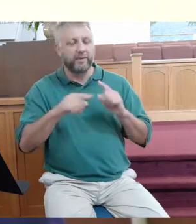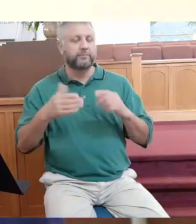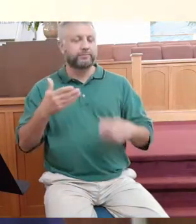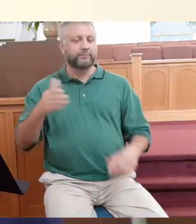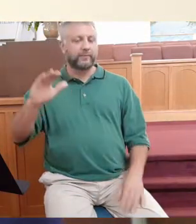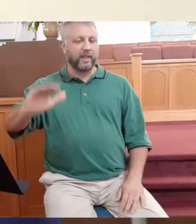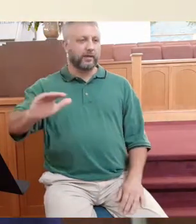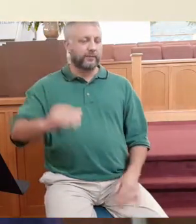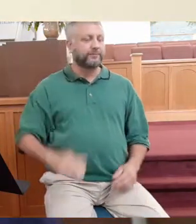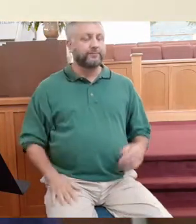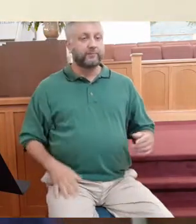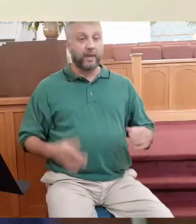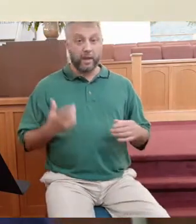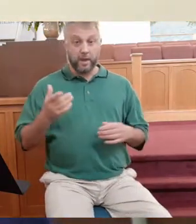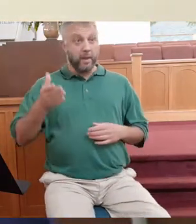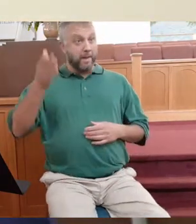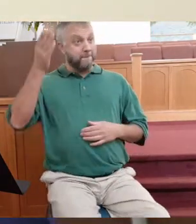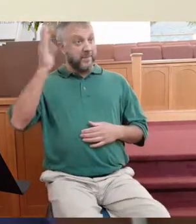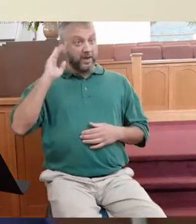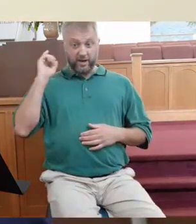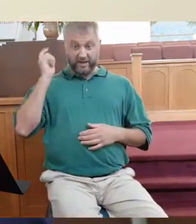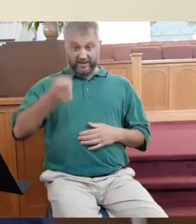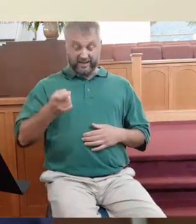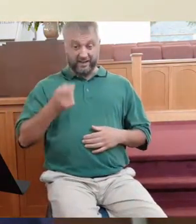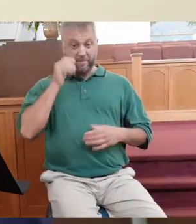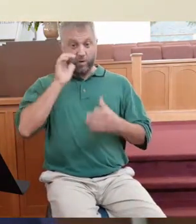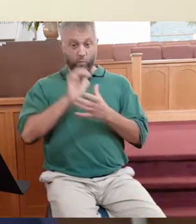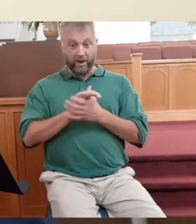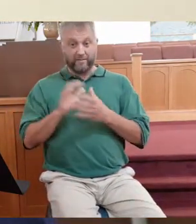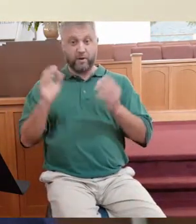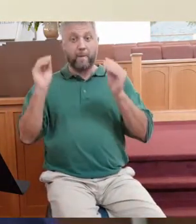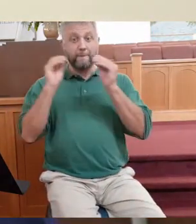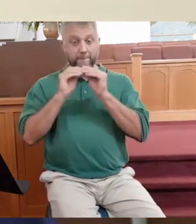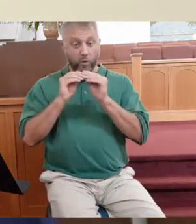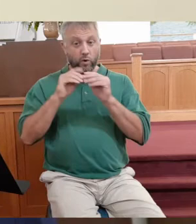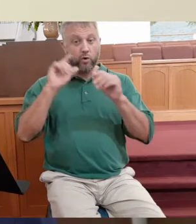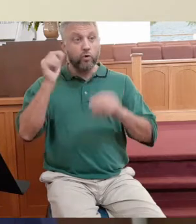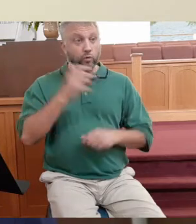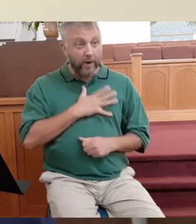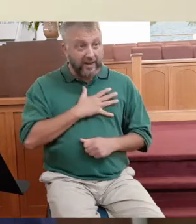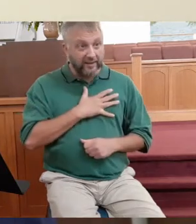But my wife isn't more valuable to God than me because she came early and I came later.